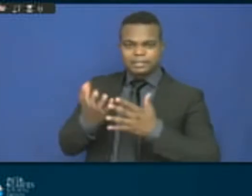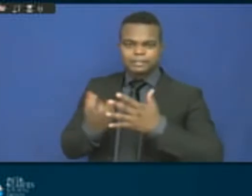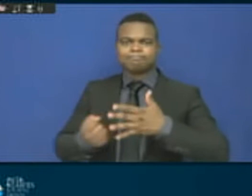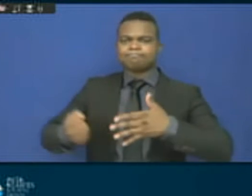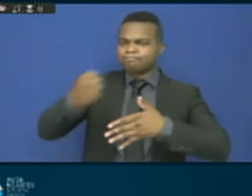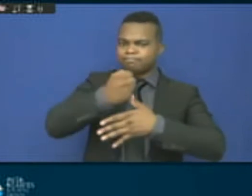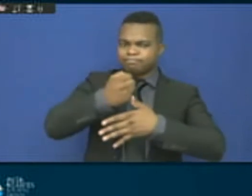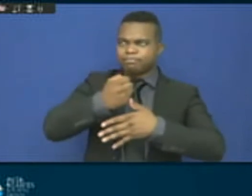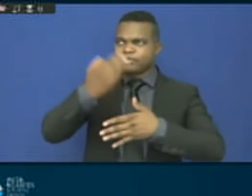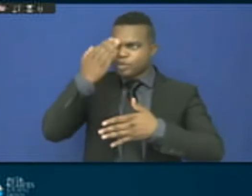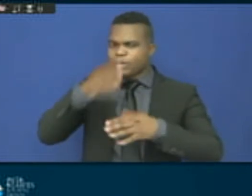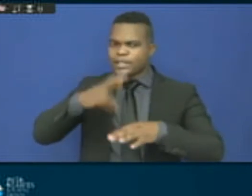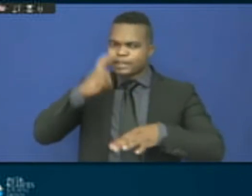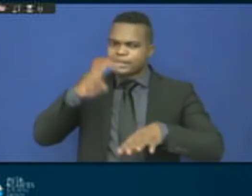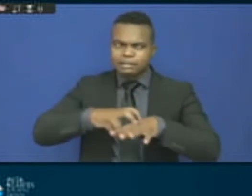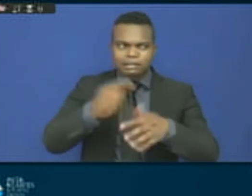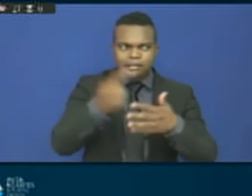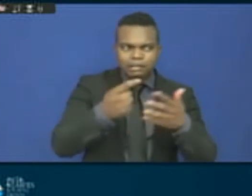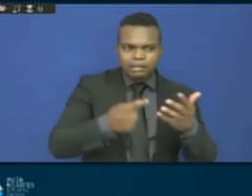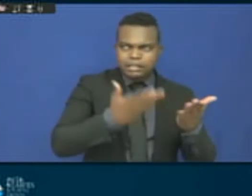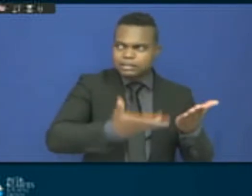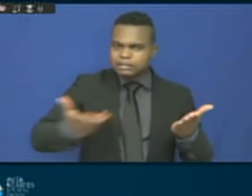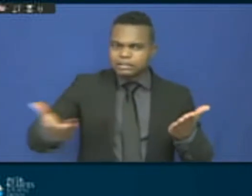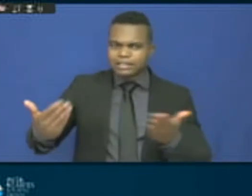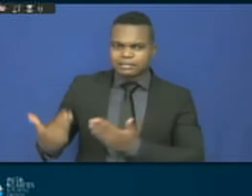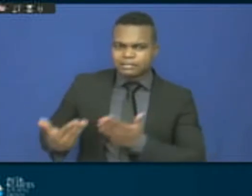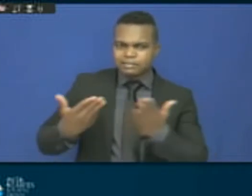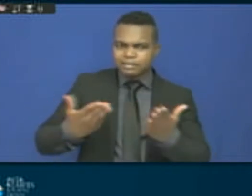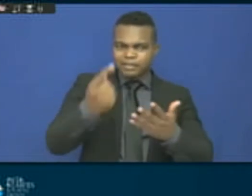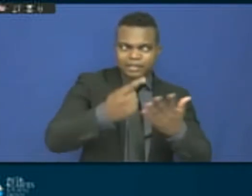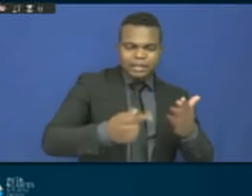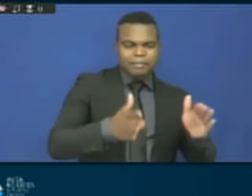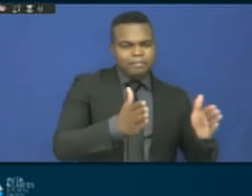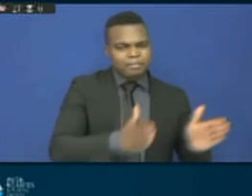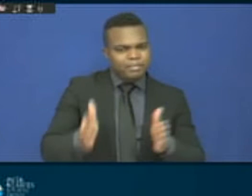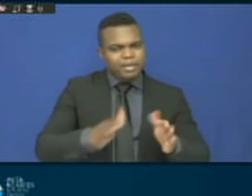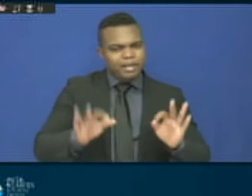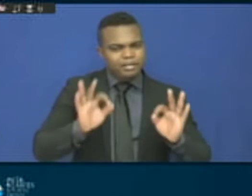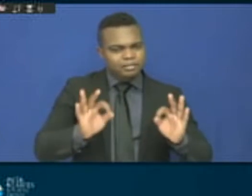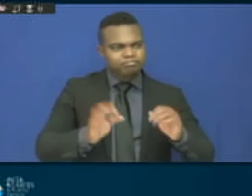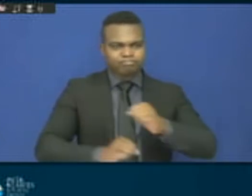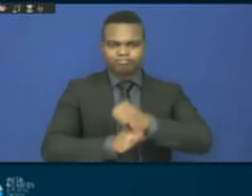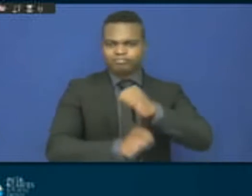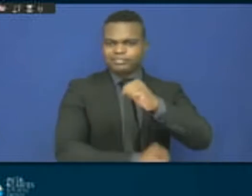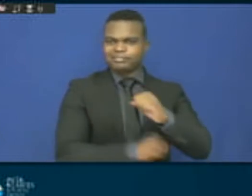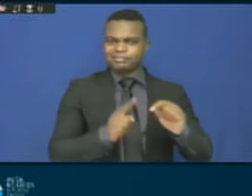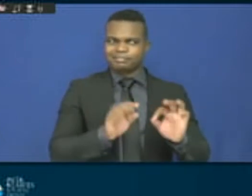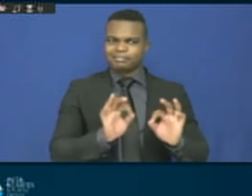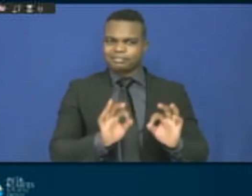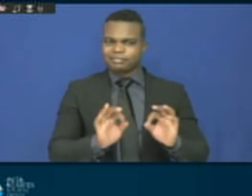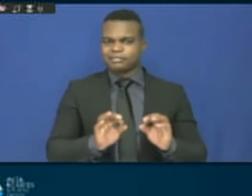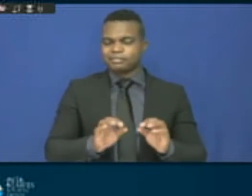way that promotes sustainable development agenda, I think we will be able to take this agenda to